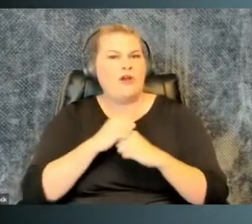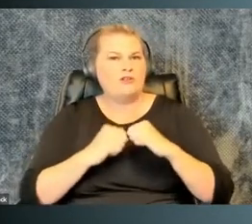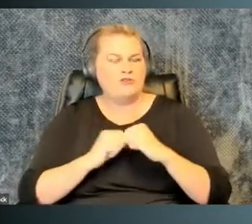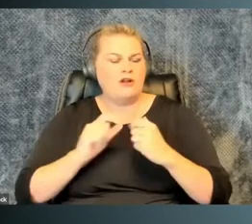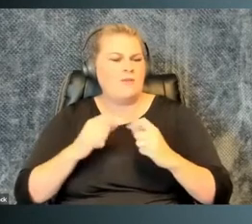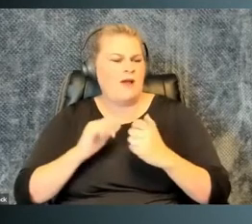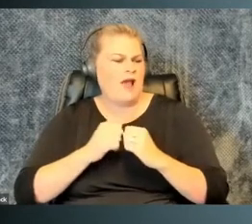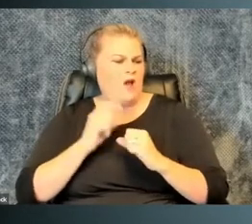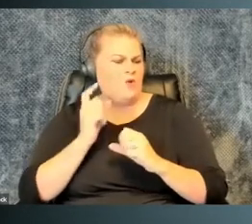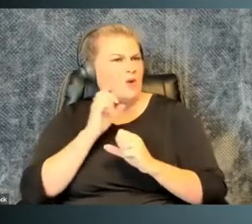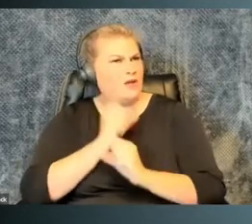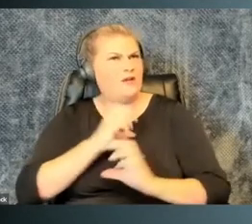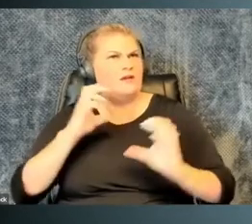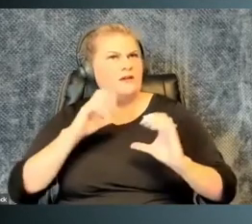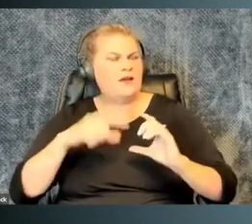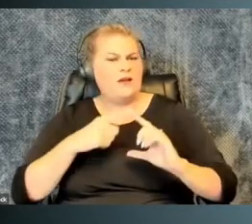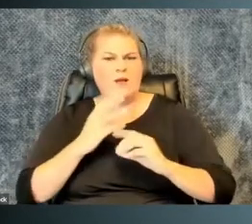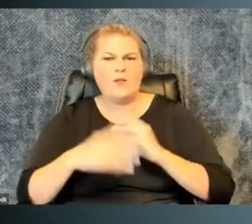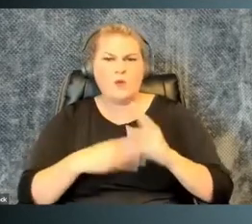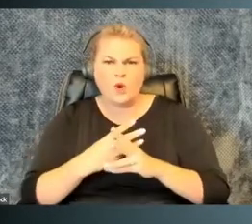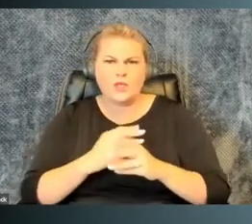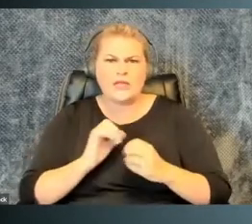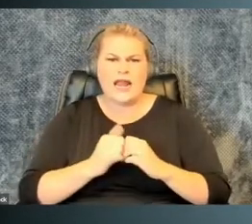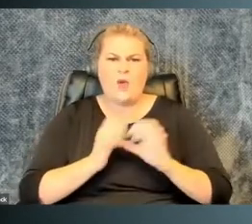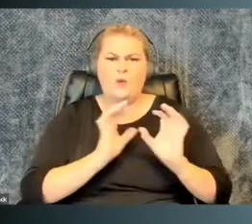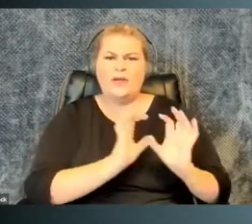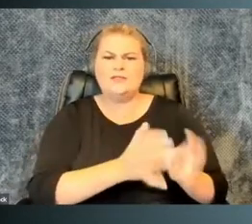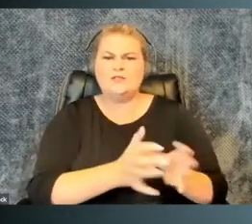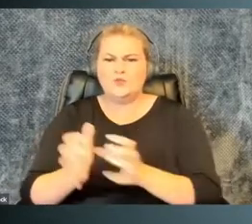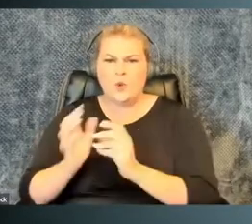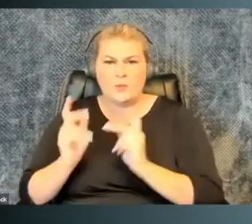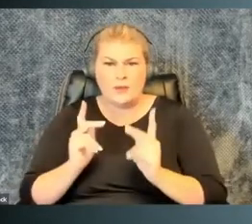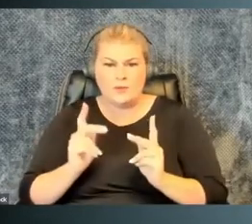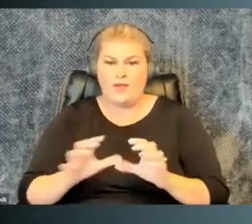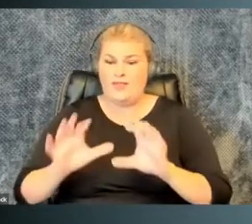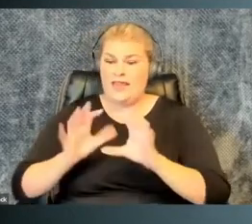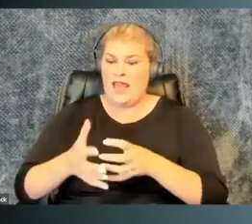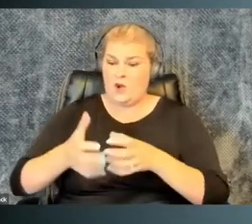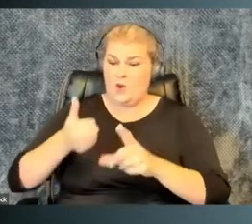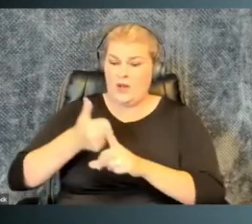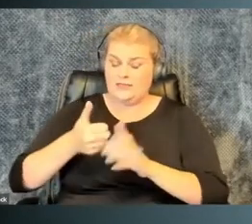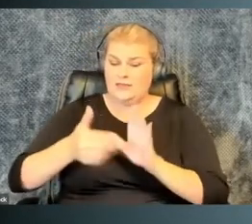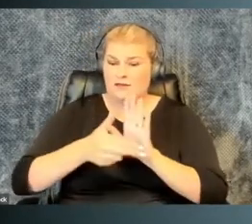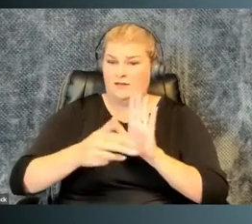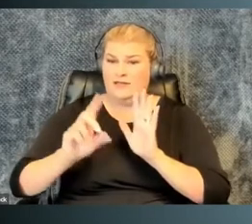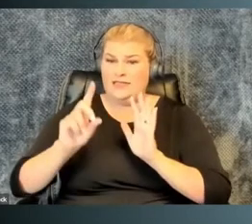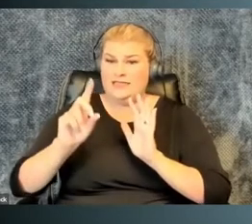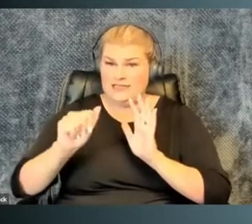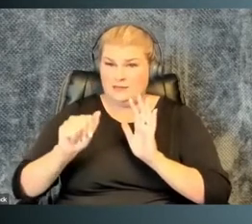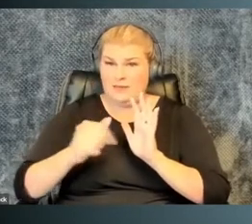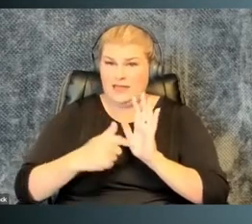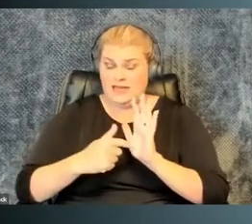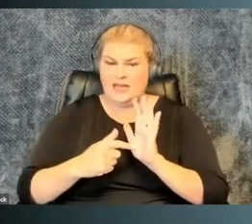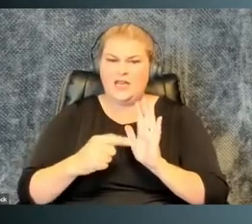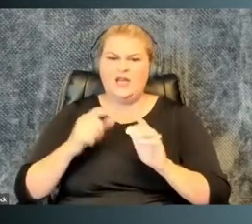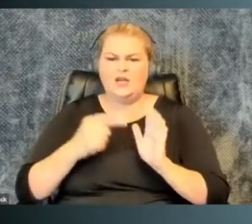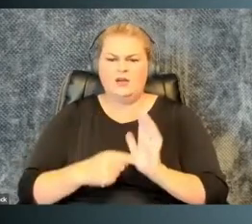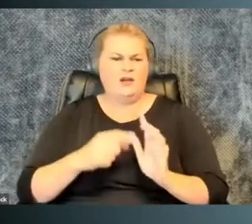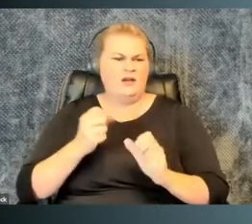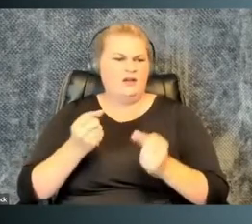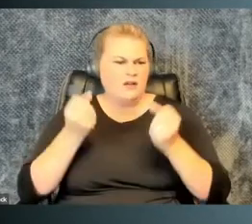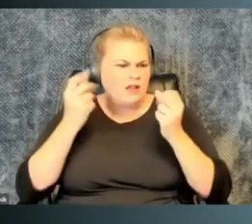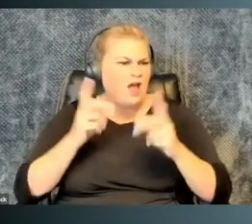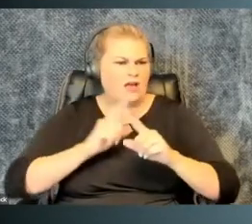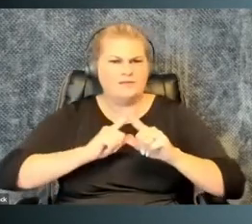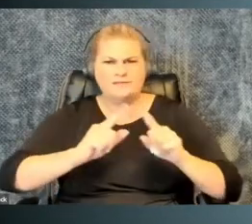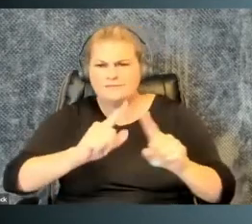as a social construct about how we frame and think about the world, and how we sort people. The category itself, disability, points to